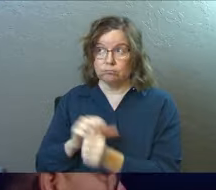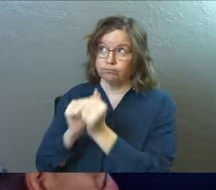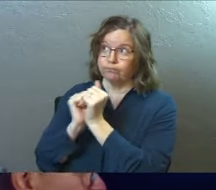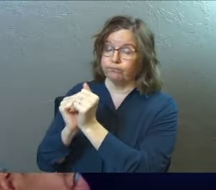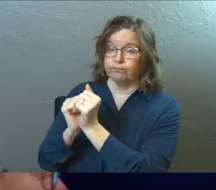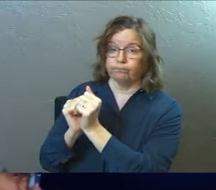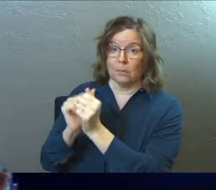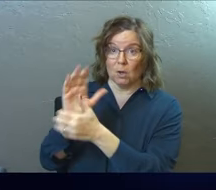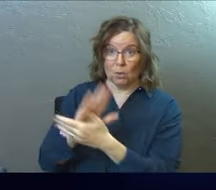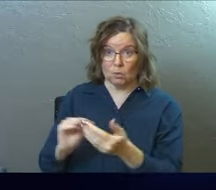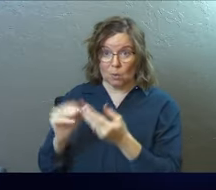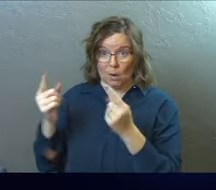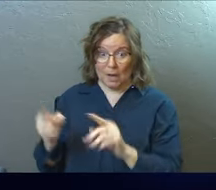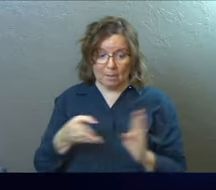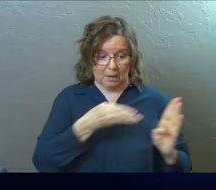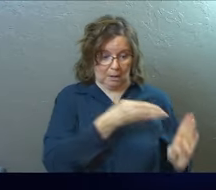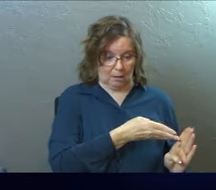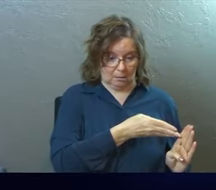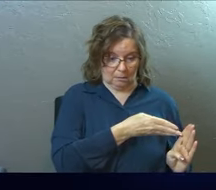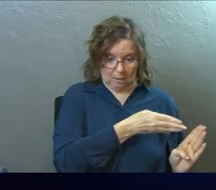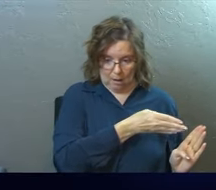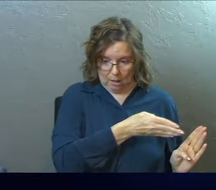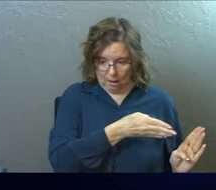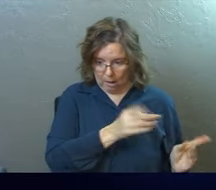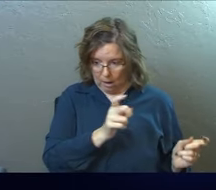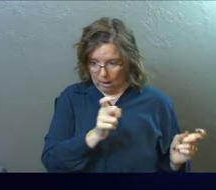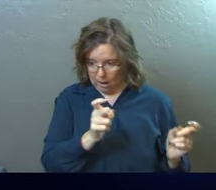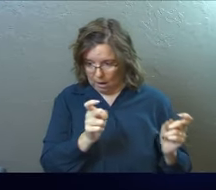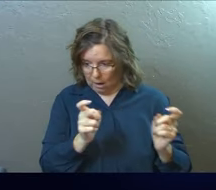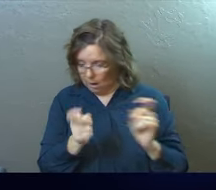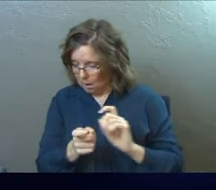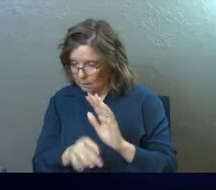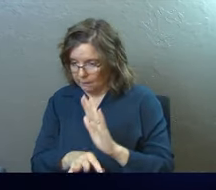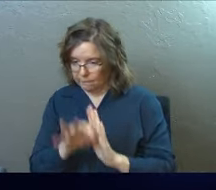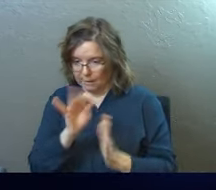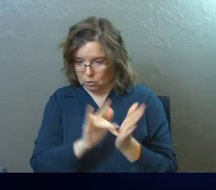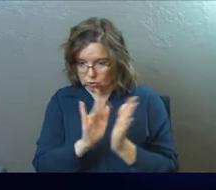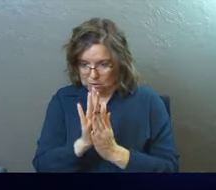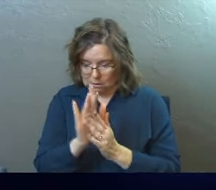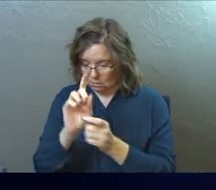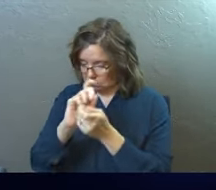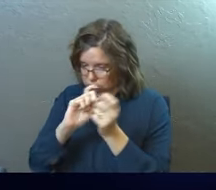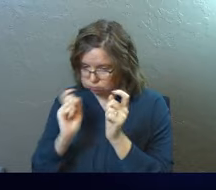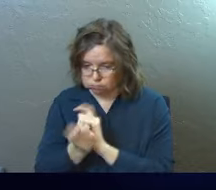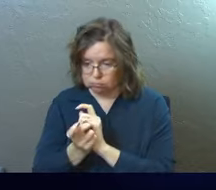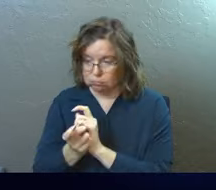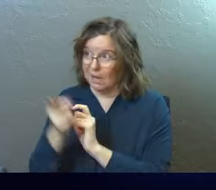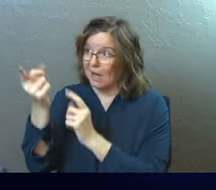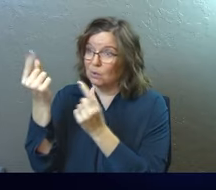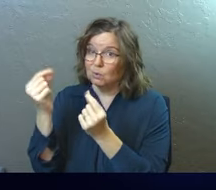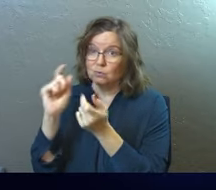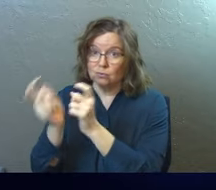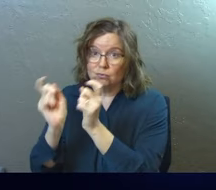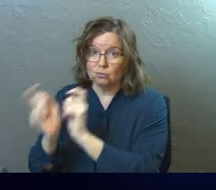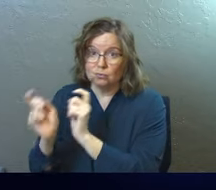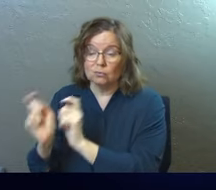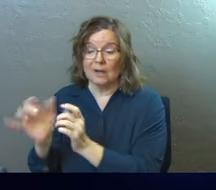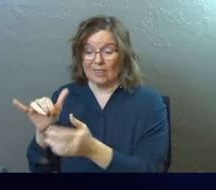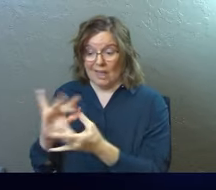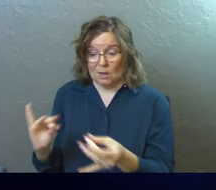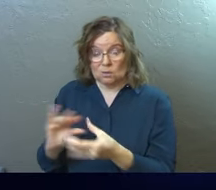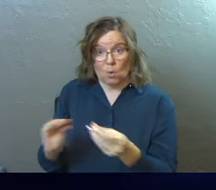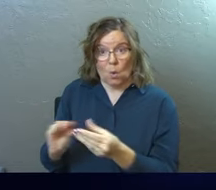of where you were and how you found Jesus and what Jesus has now done in your life, that story, that